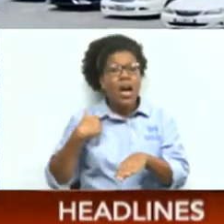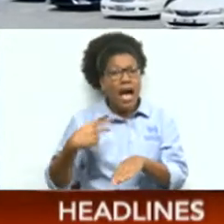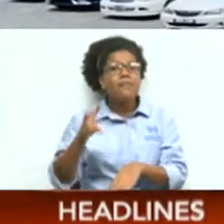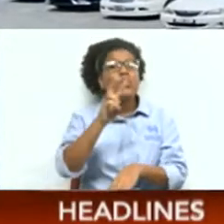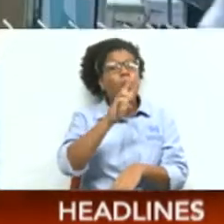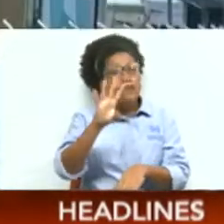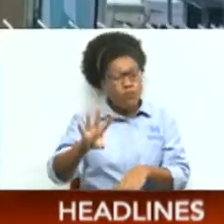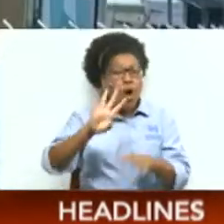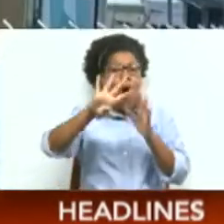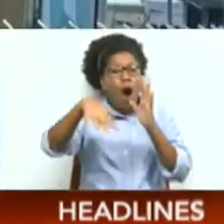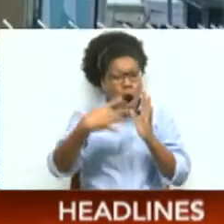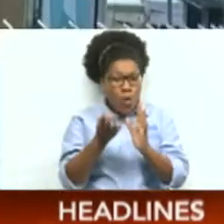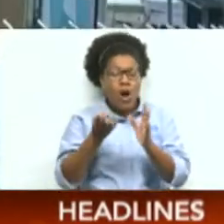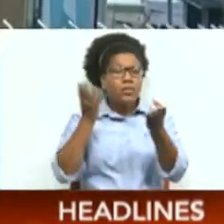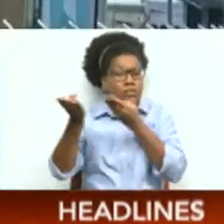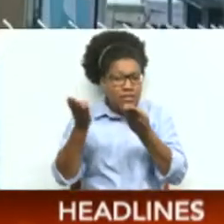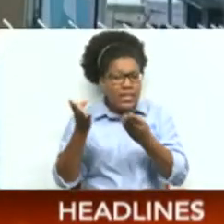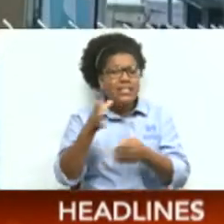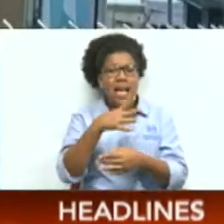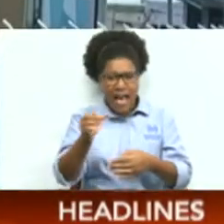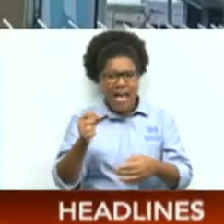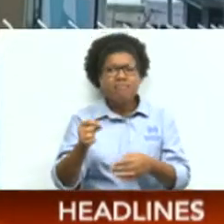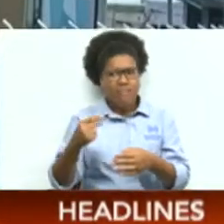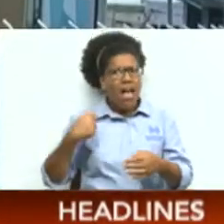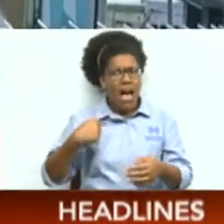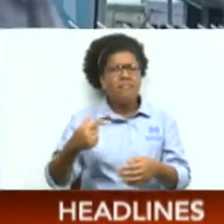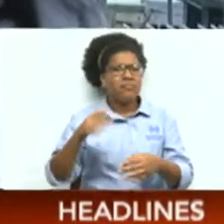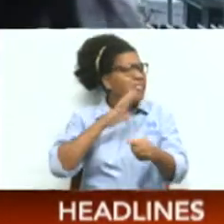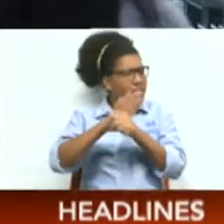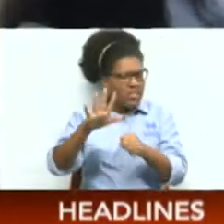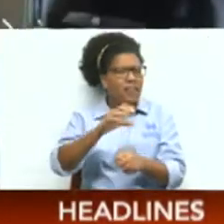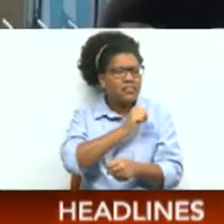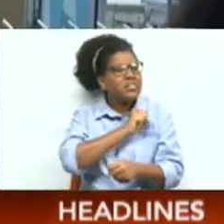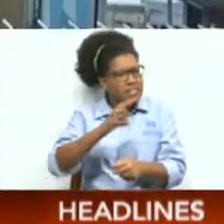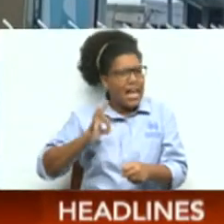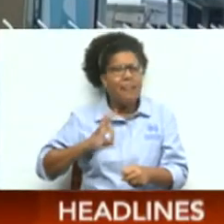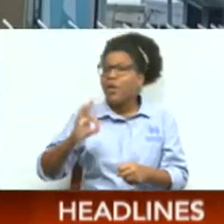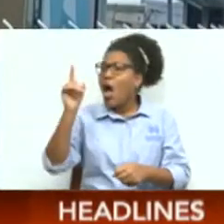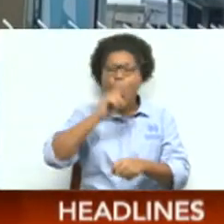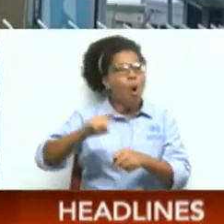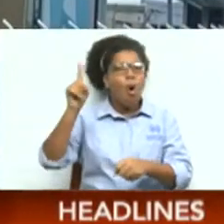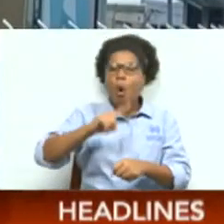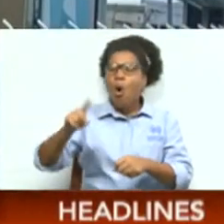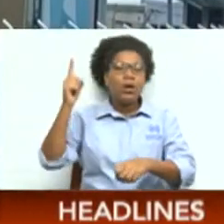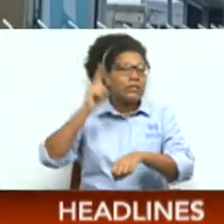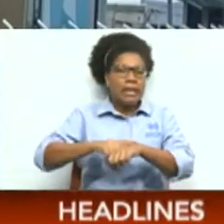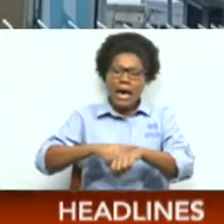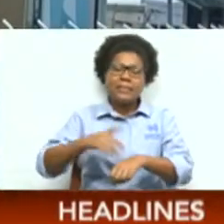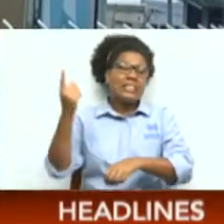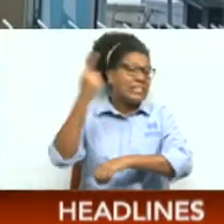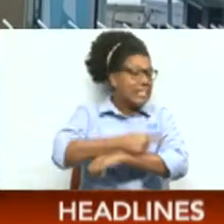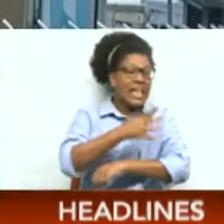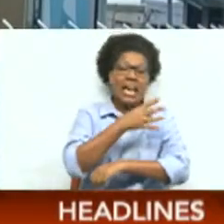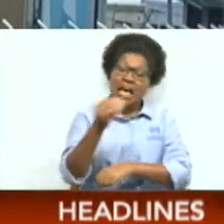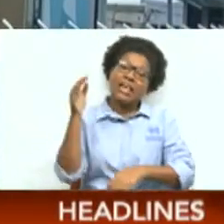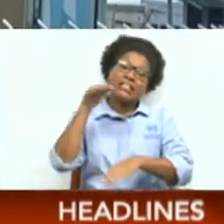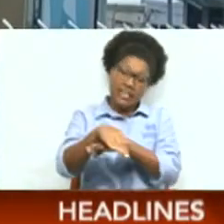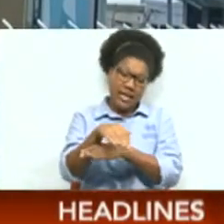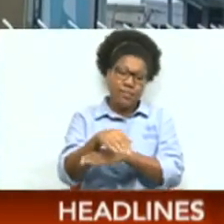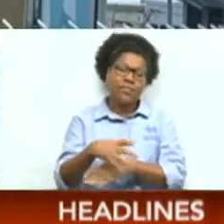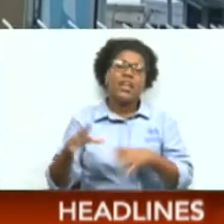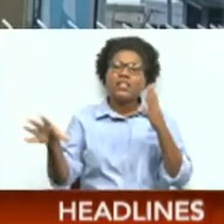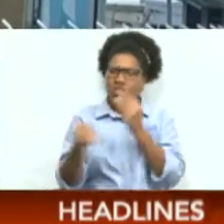emergency service and is adequately staffed with medical professionals at all times of day and night. Additionally, the